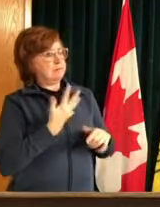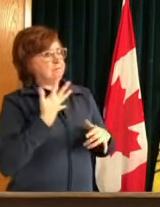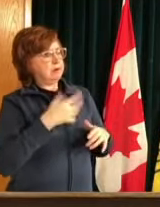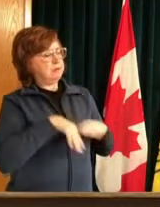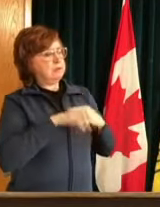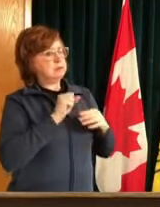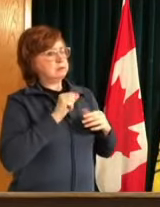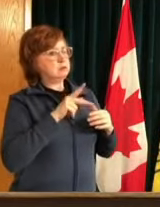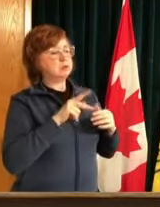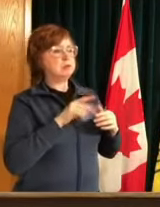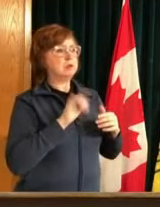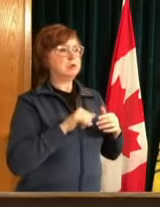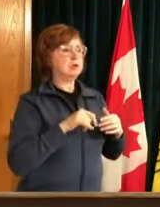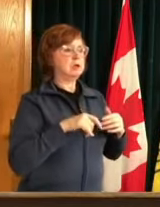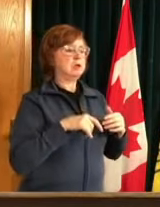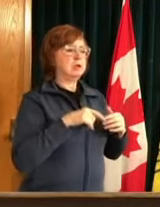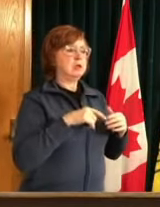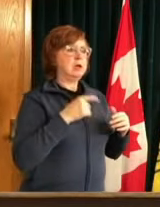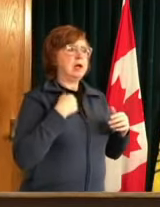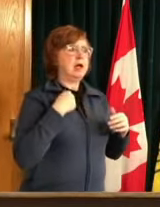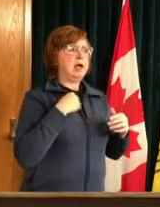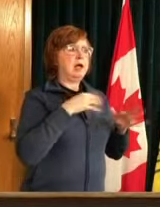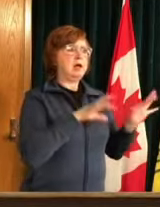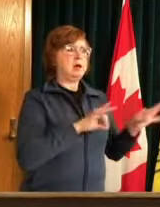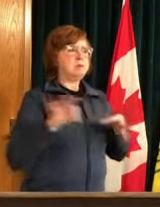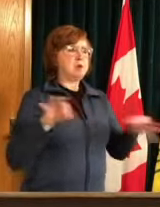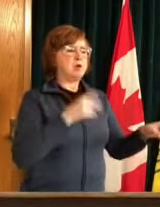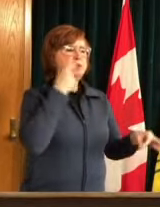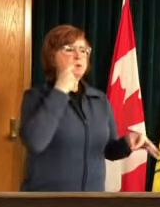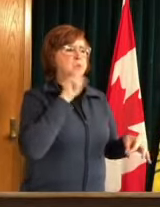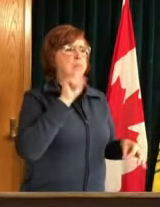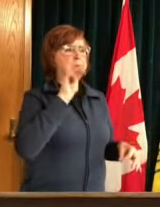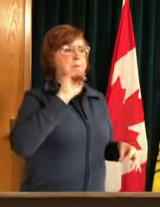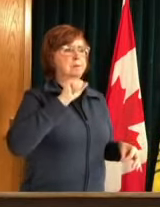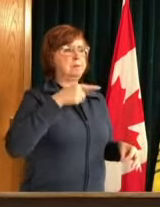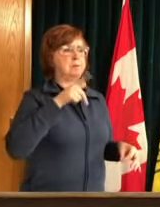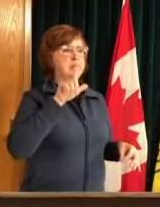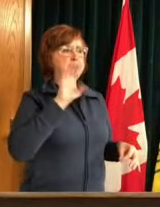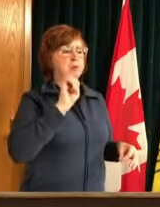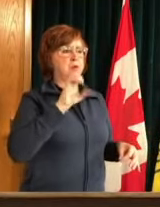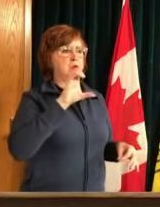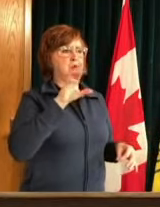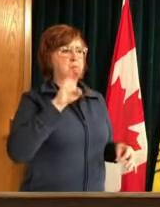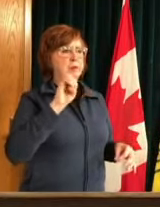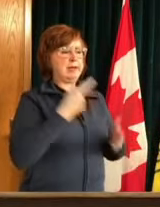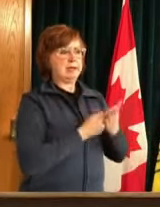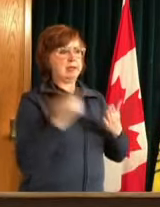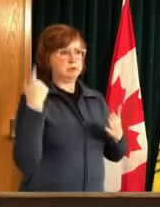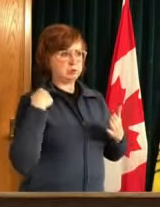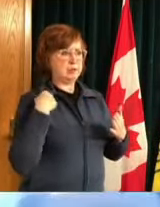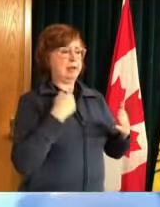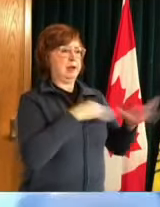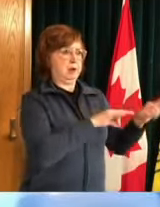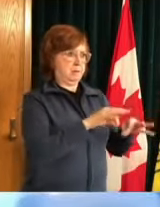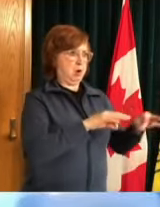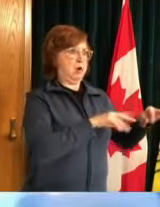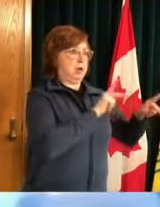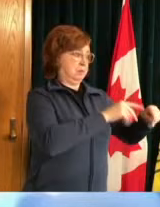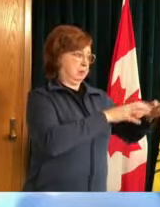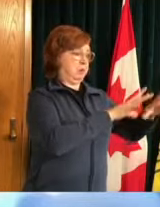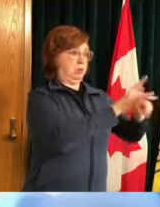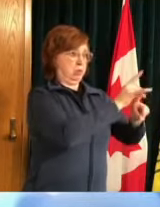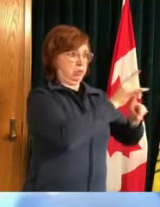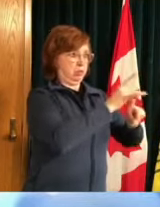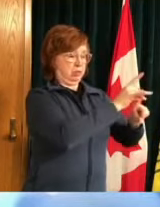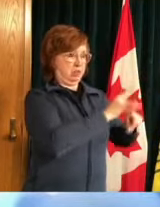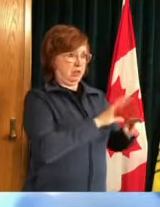connected to the party in maple creek last week oh and they don't have any linkage